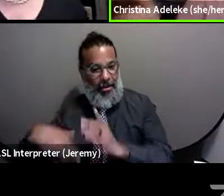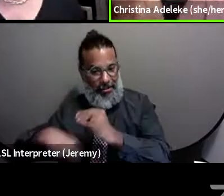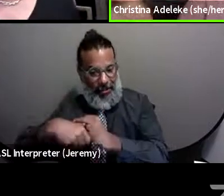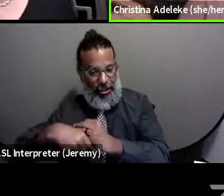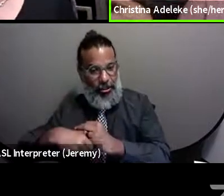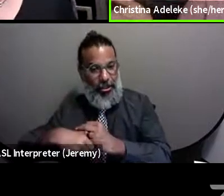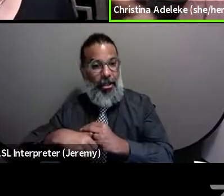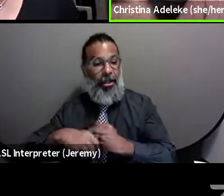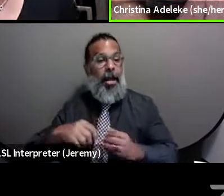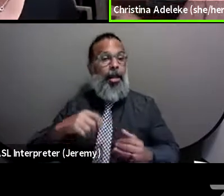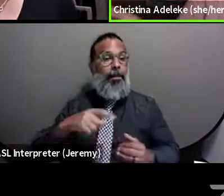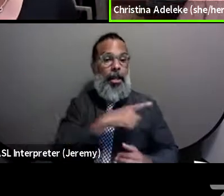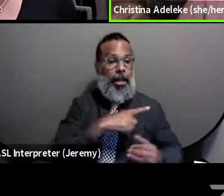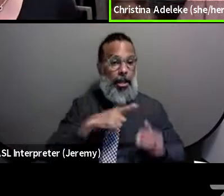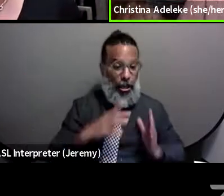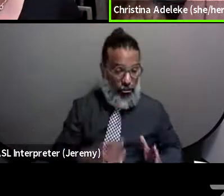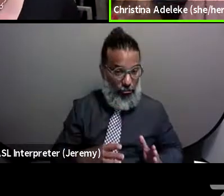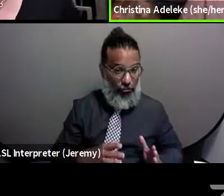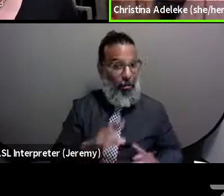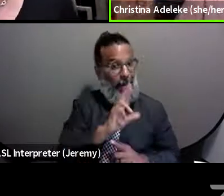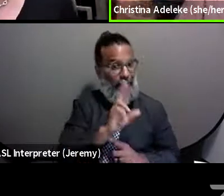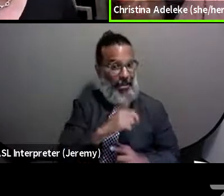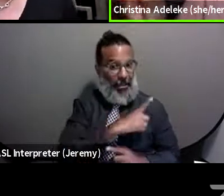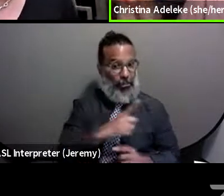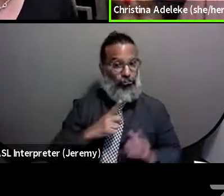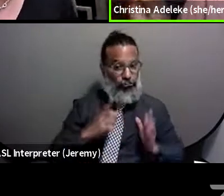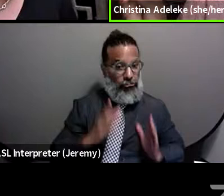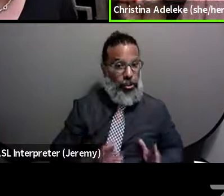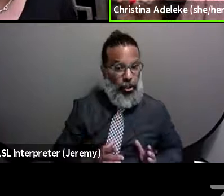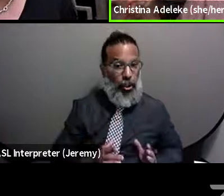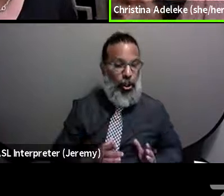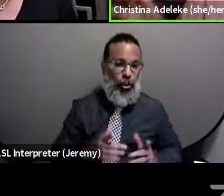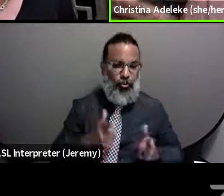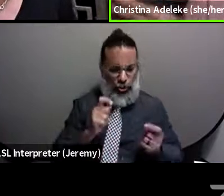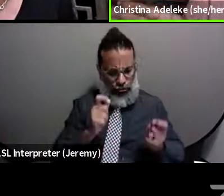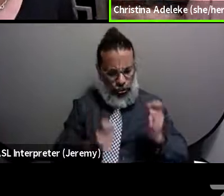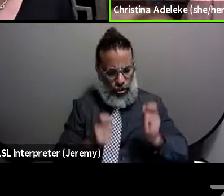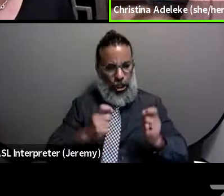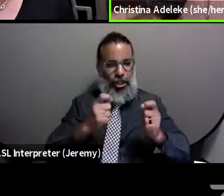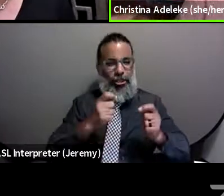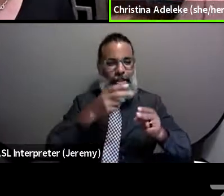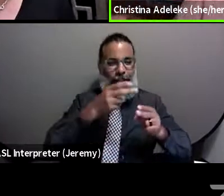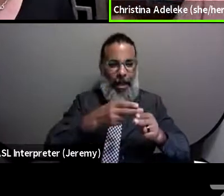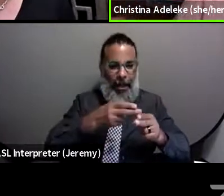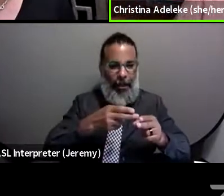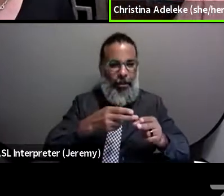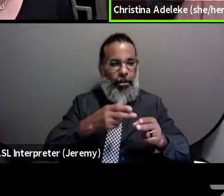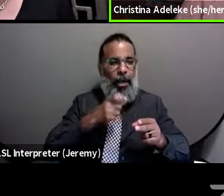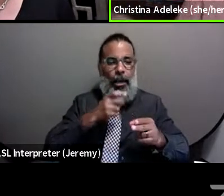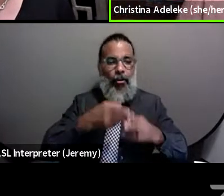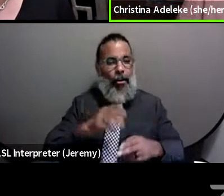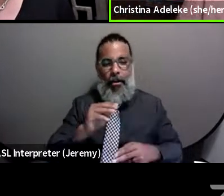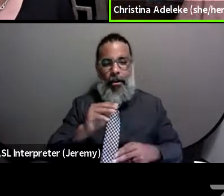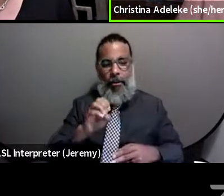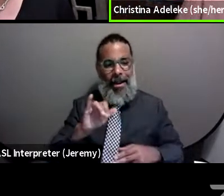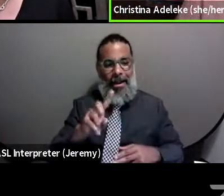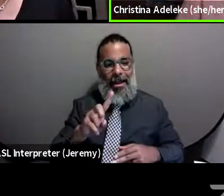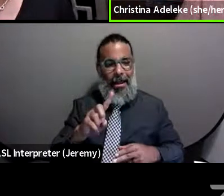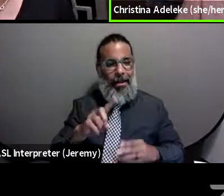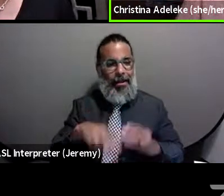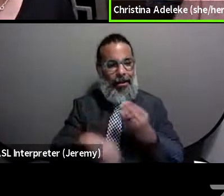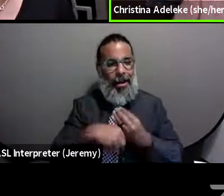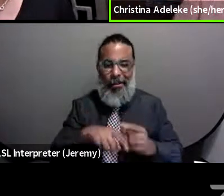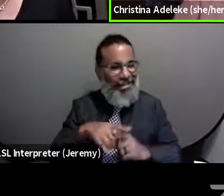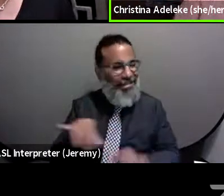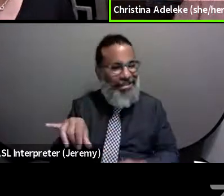There are legislators, Republican legislators, are trying to reframe things and not call it Medicaid expansion, but effectively it